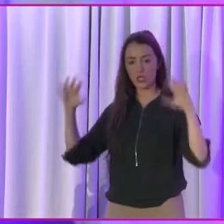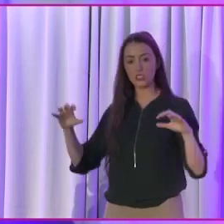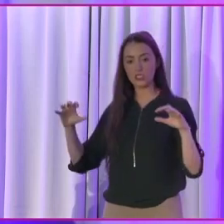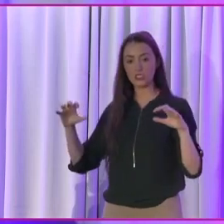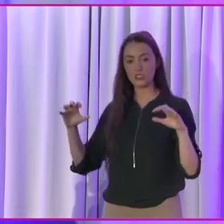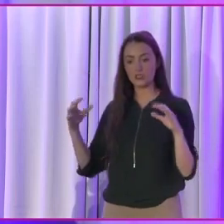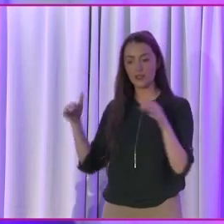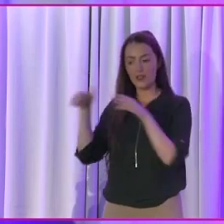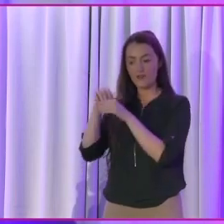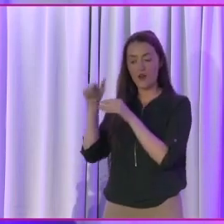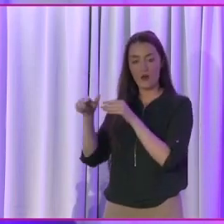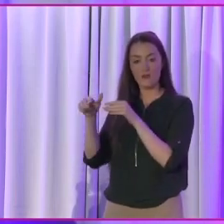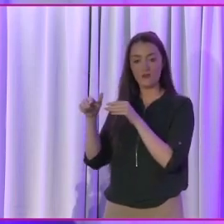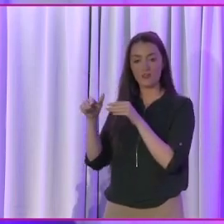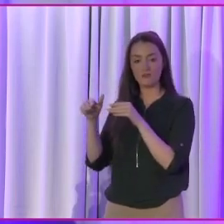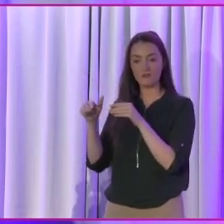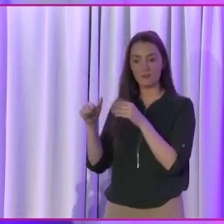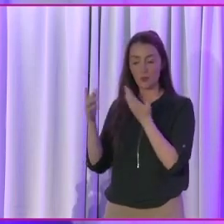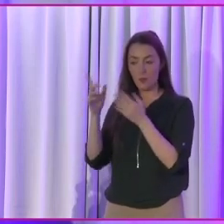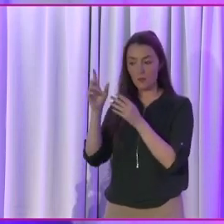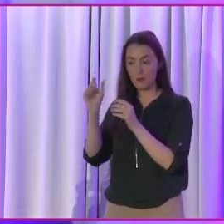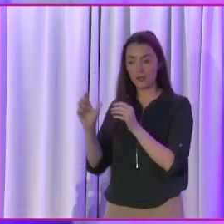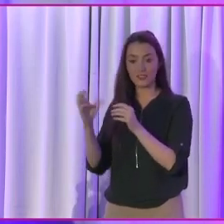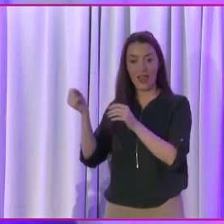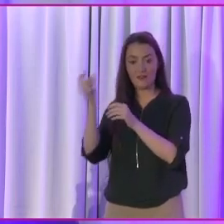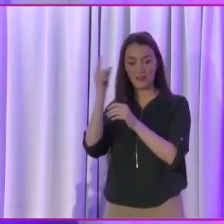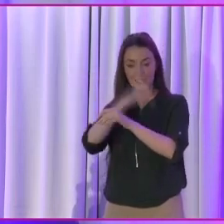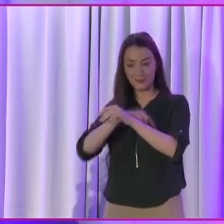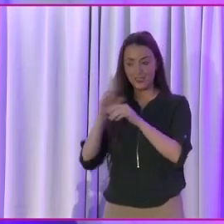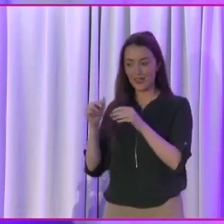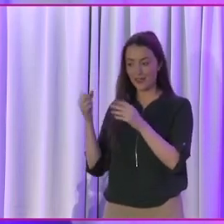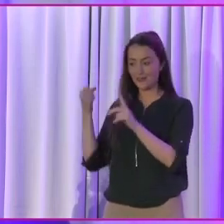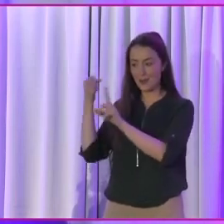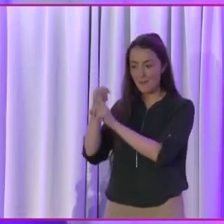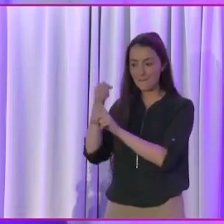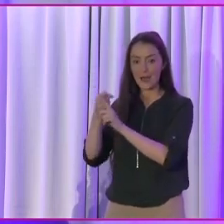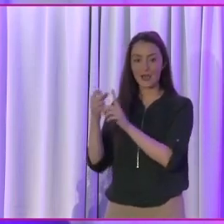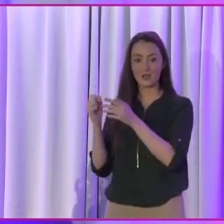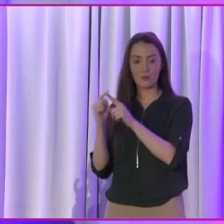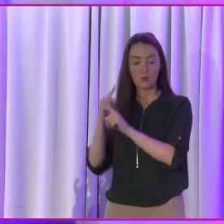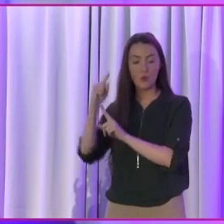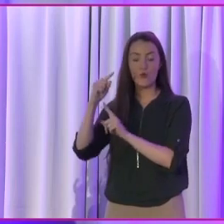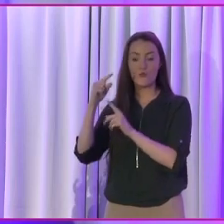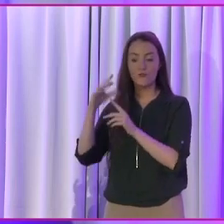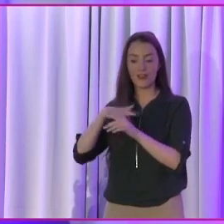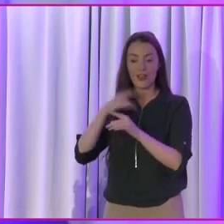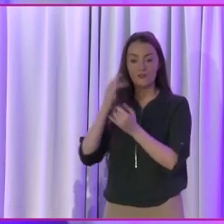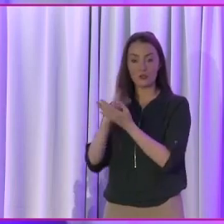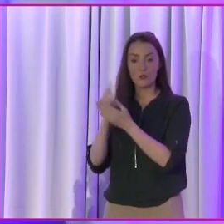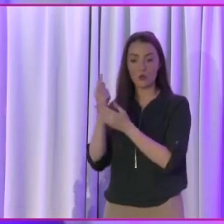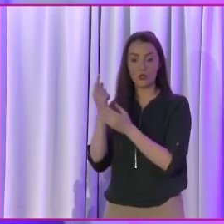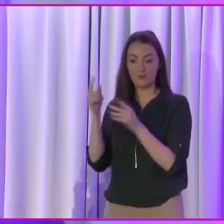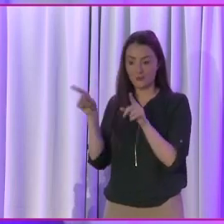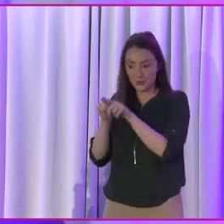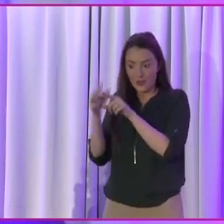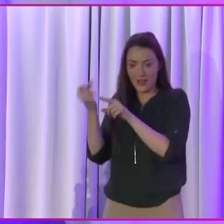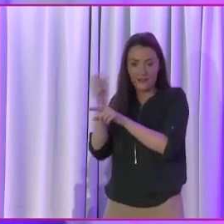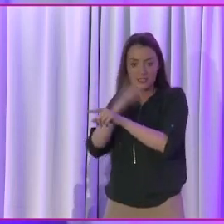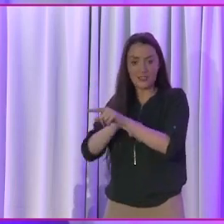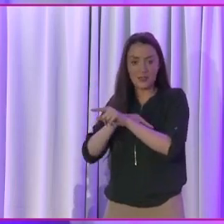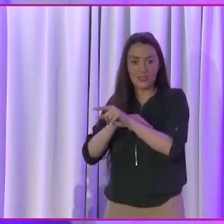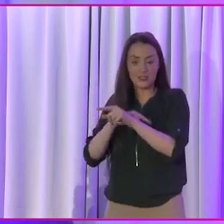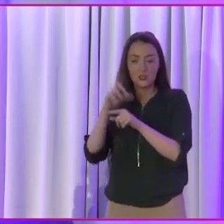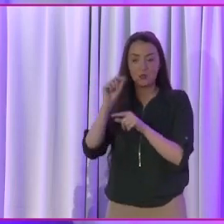with a disability can impact and change and improve the lives of people with disabilities. And again, in 2011, I was given that